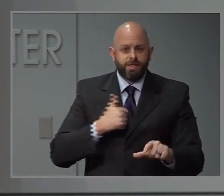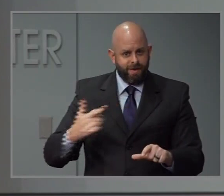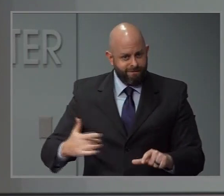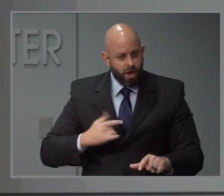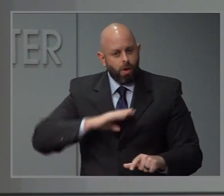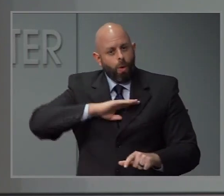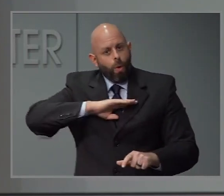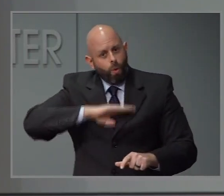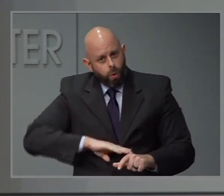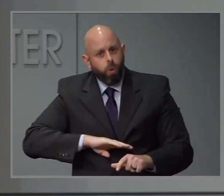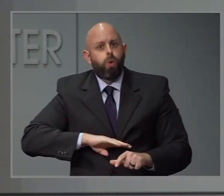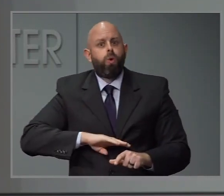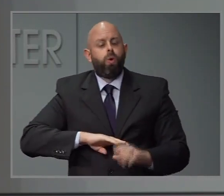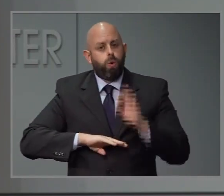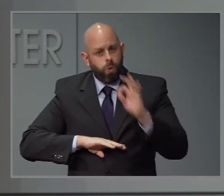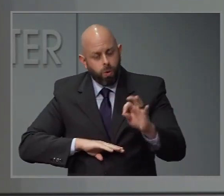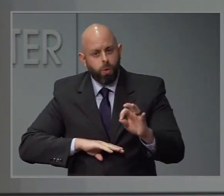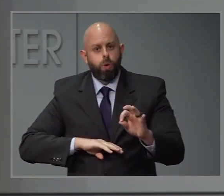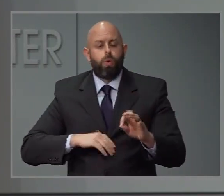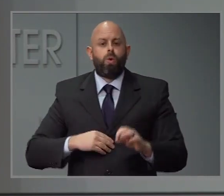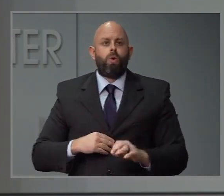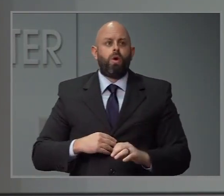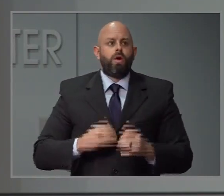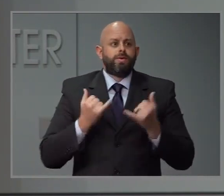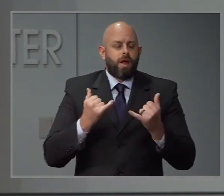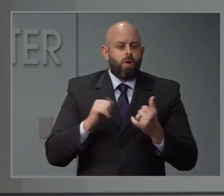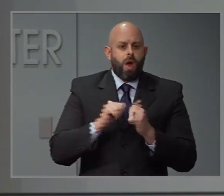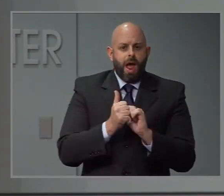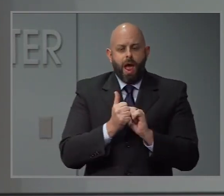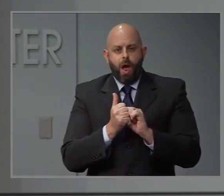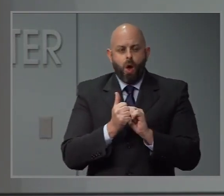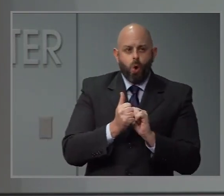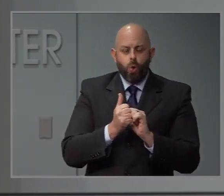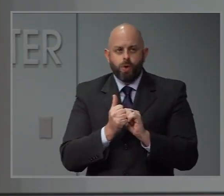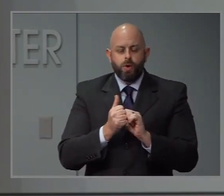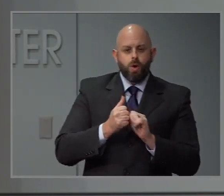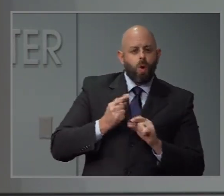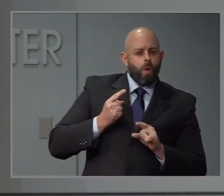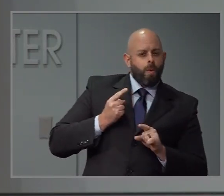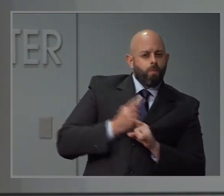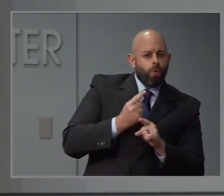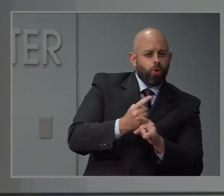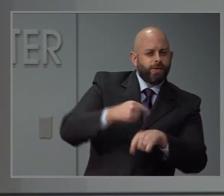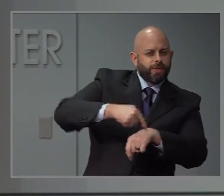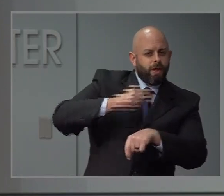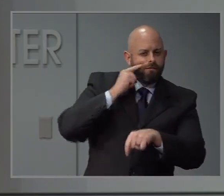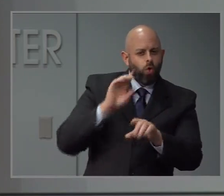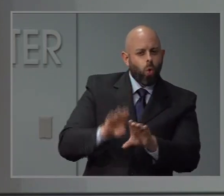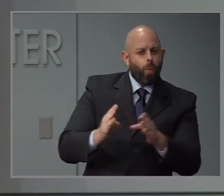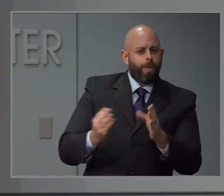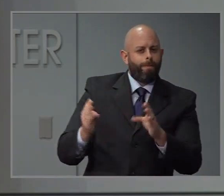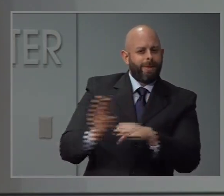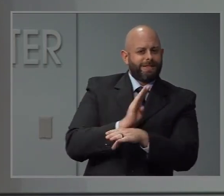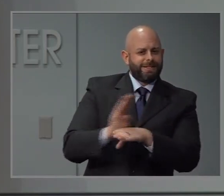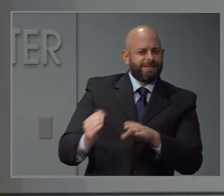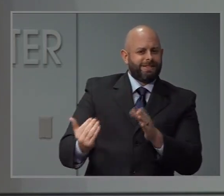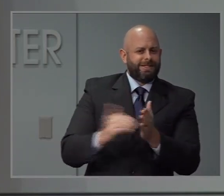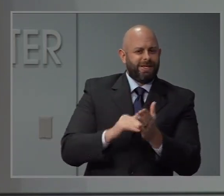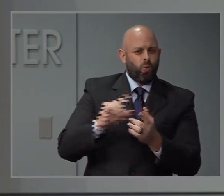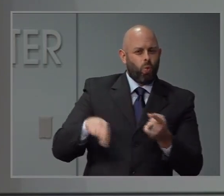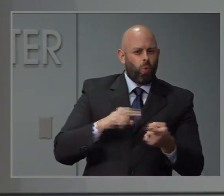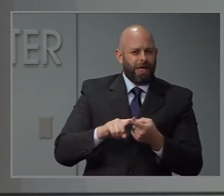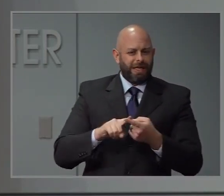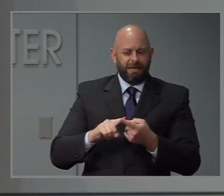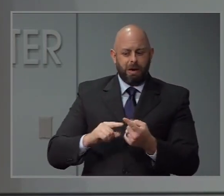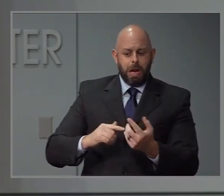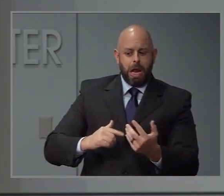good about that work. And so the question is, how do we think about the the appropriate time for reopening? I think that those are the things we want to think